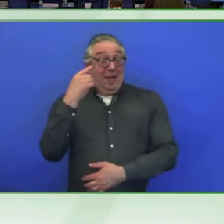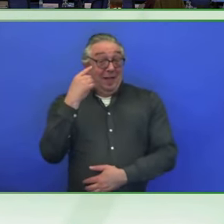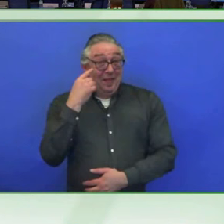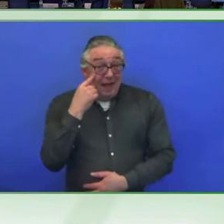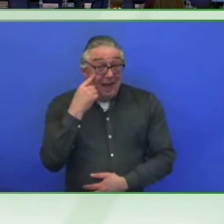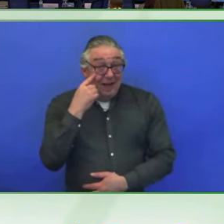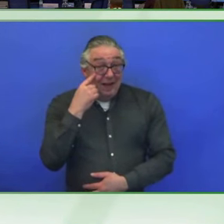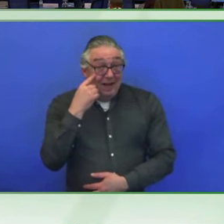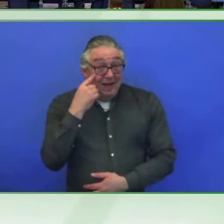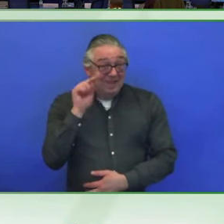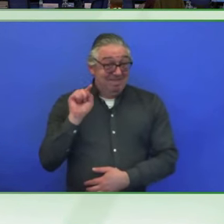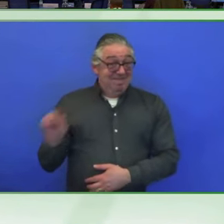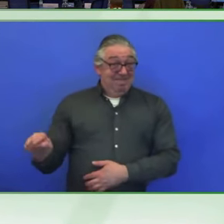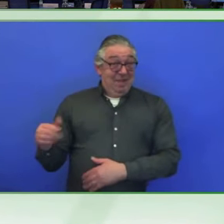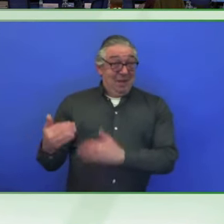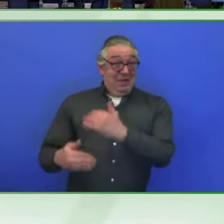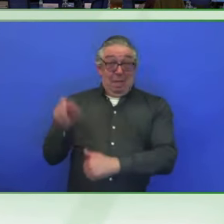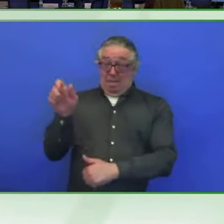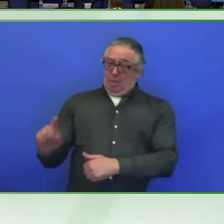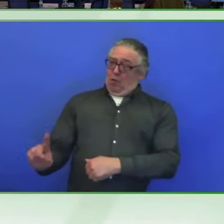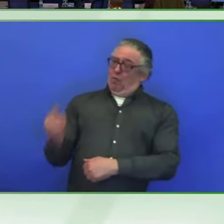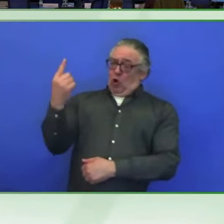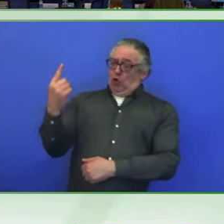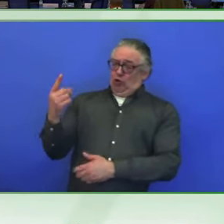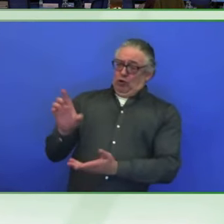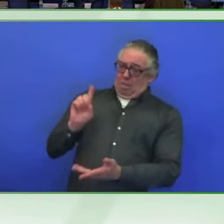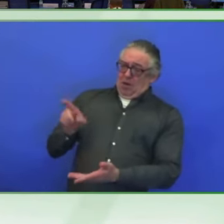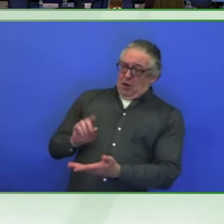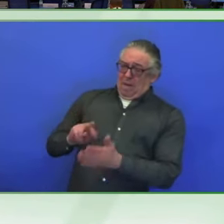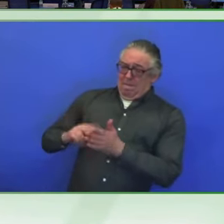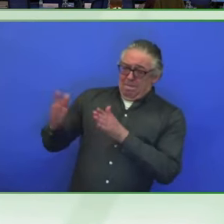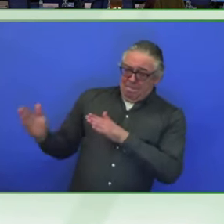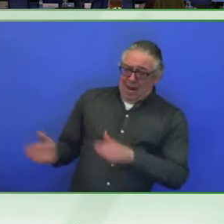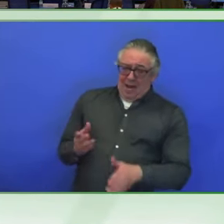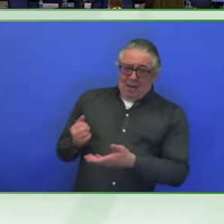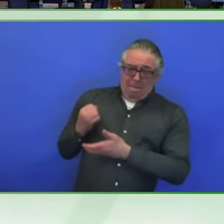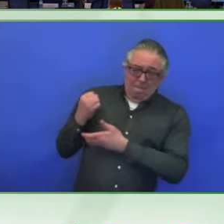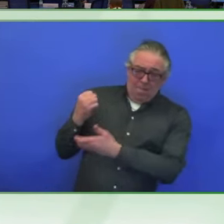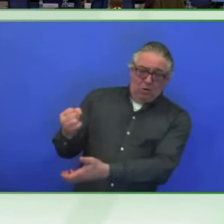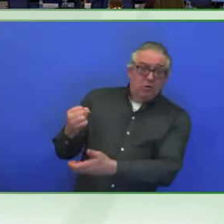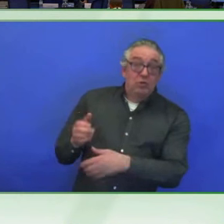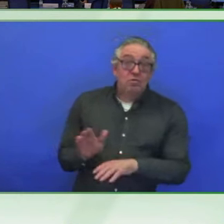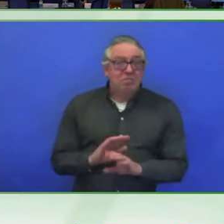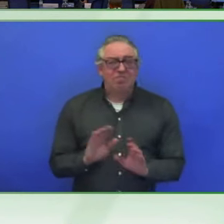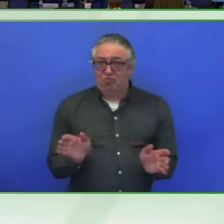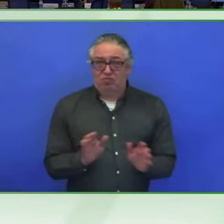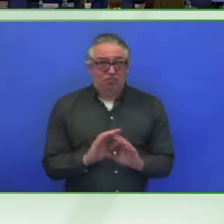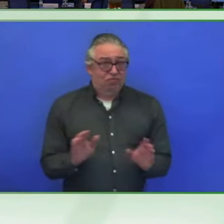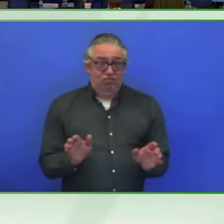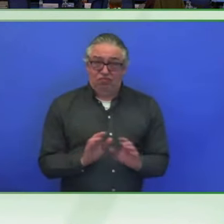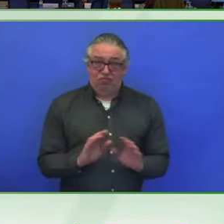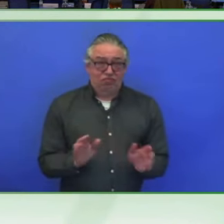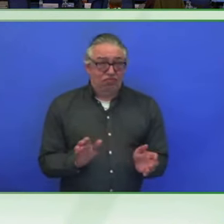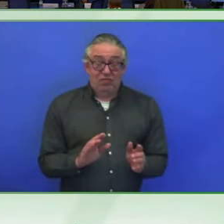but if a government looks at